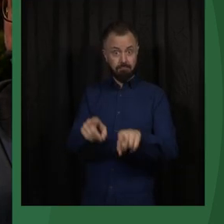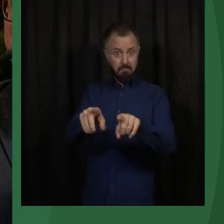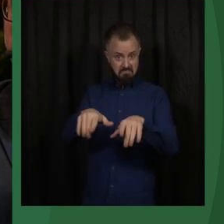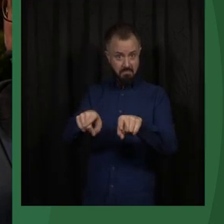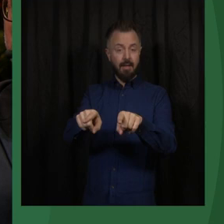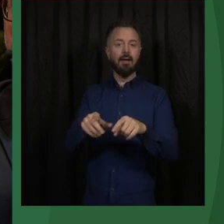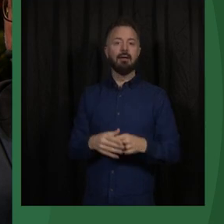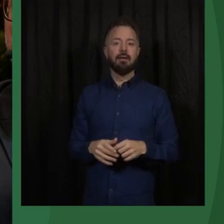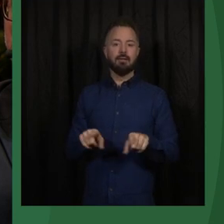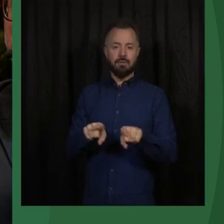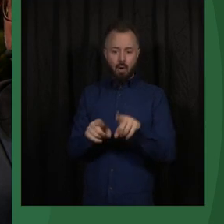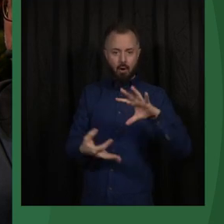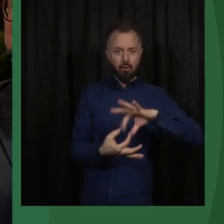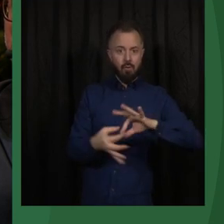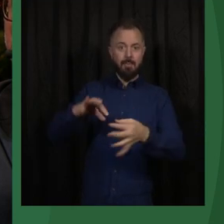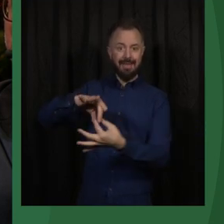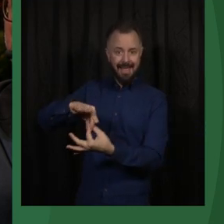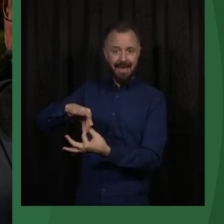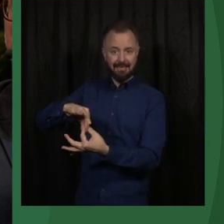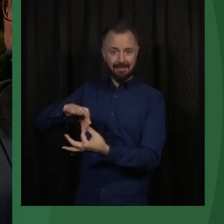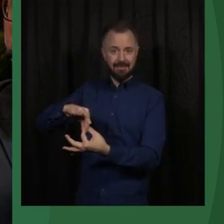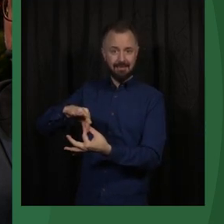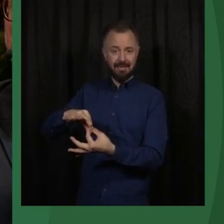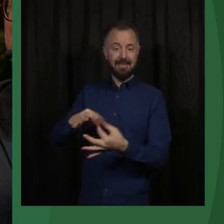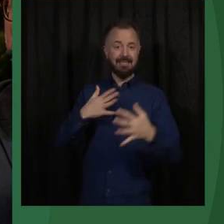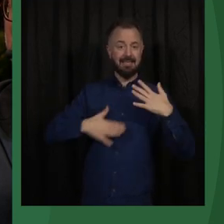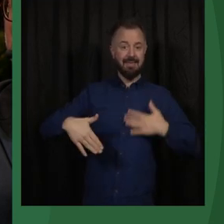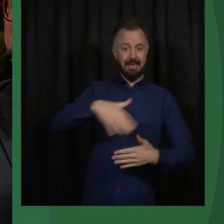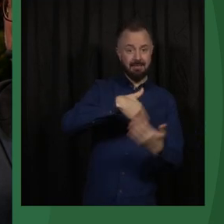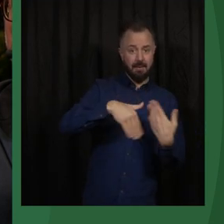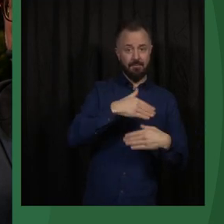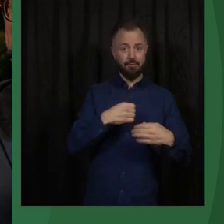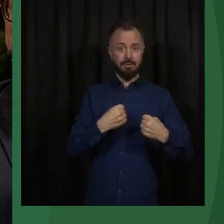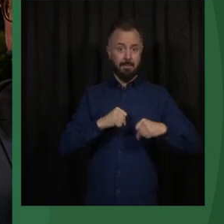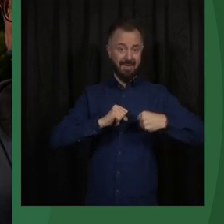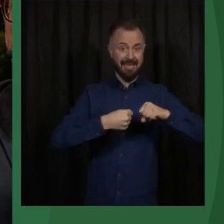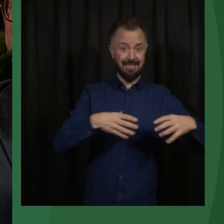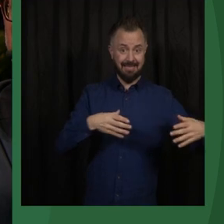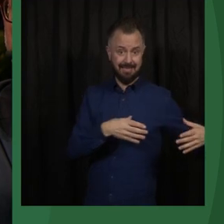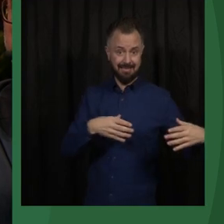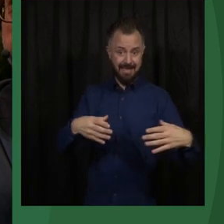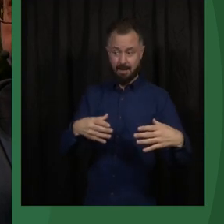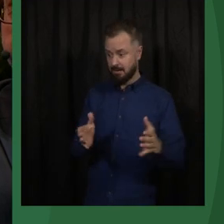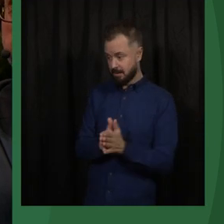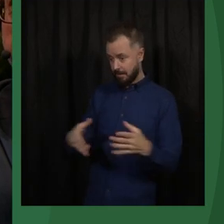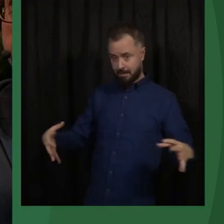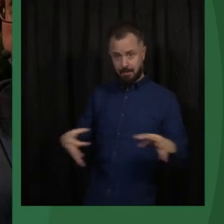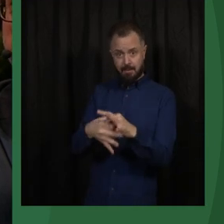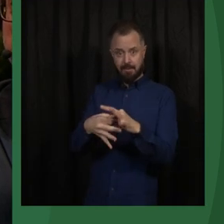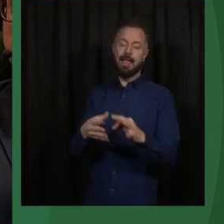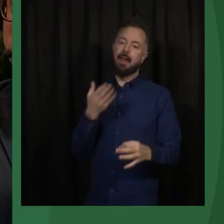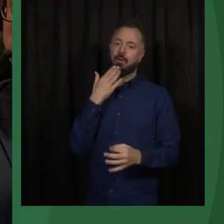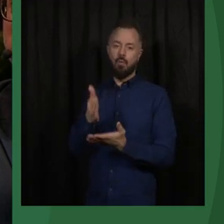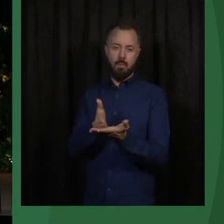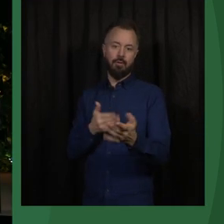that combines these civil society movements together, that would be a good way to